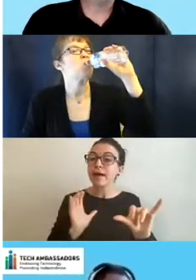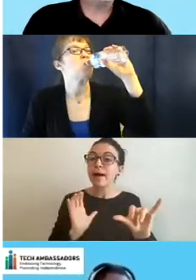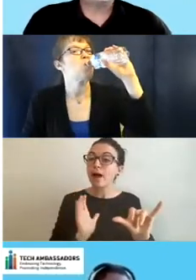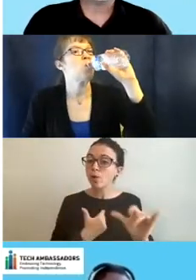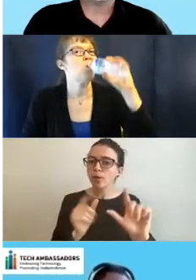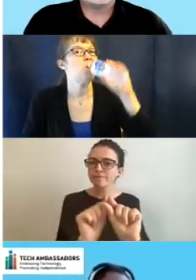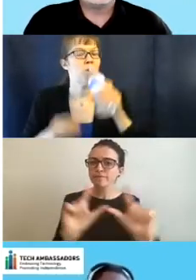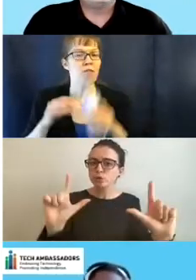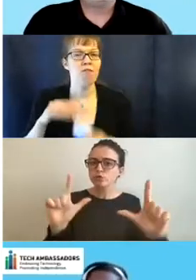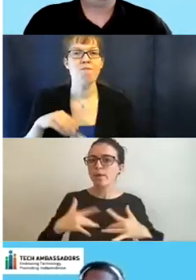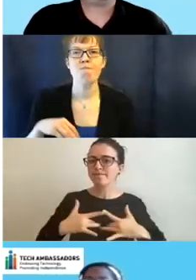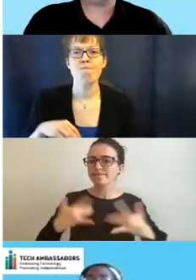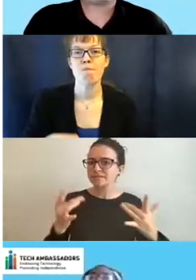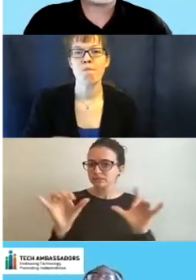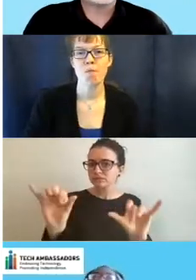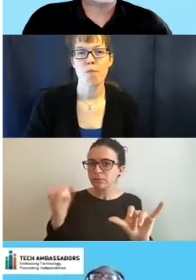So if you see here, um,